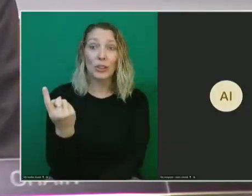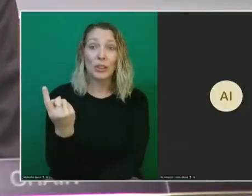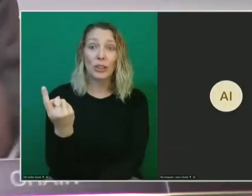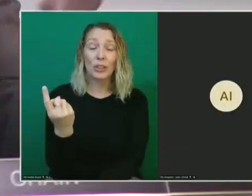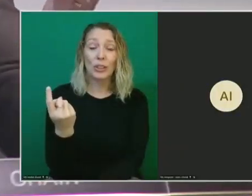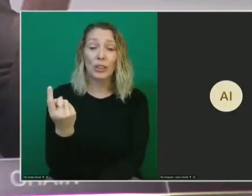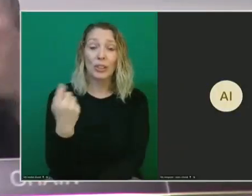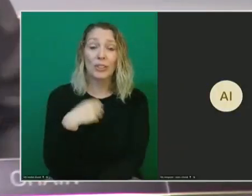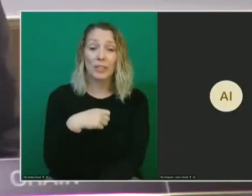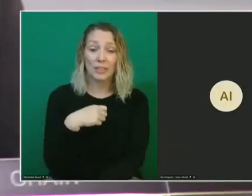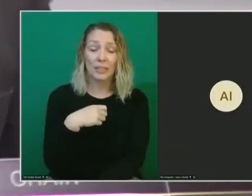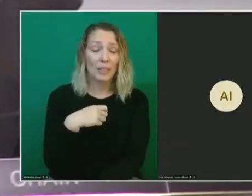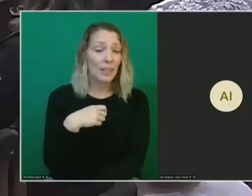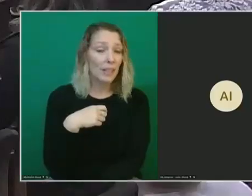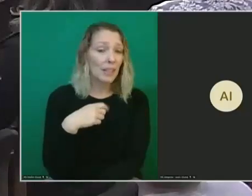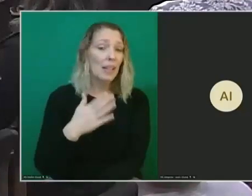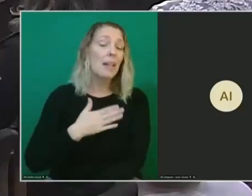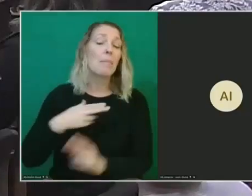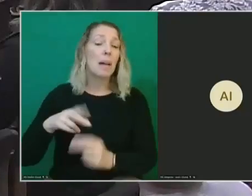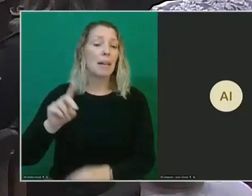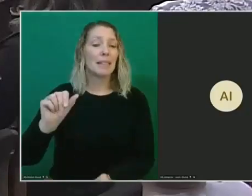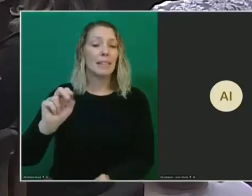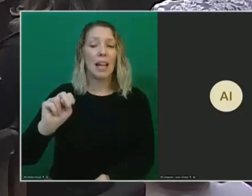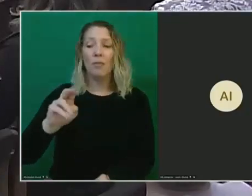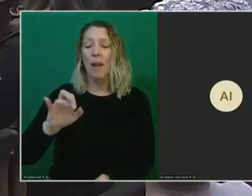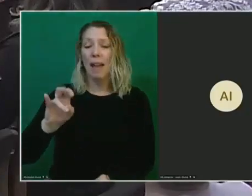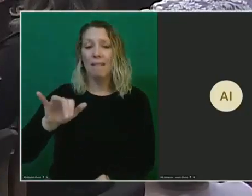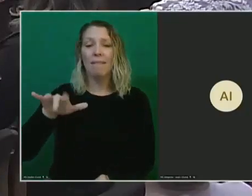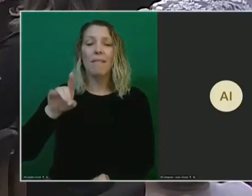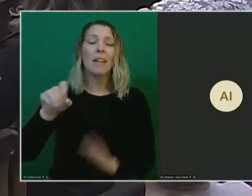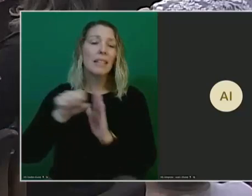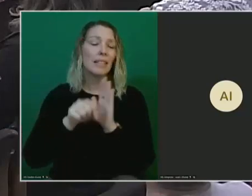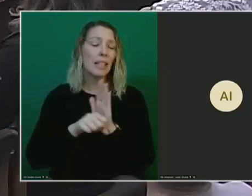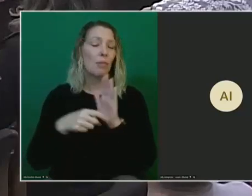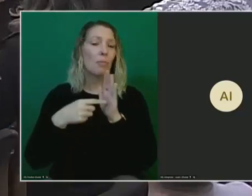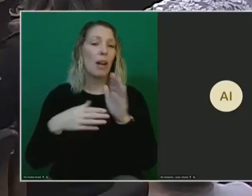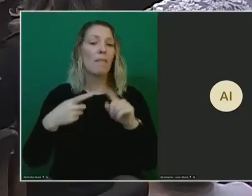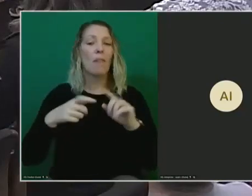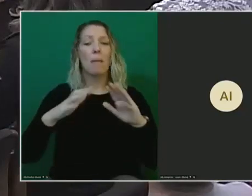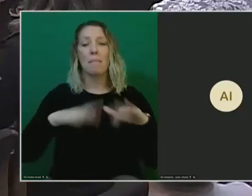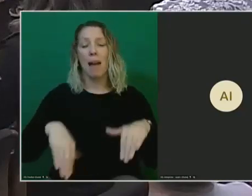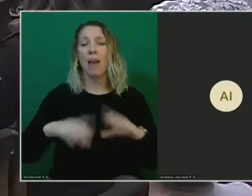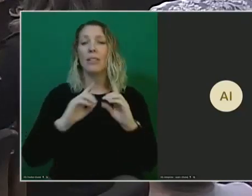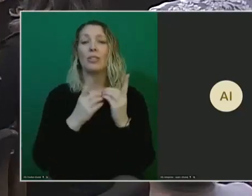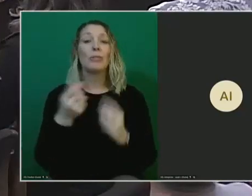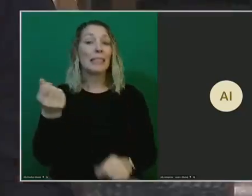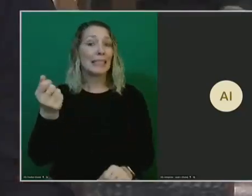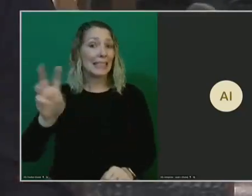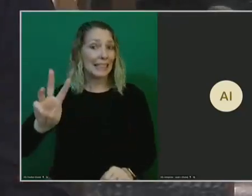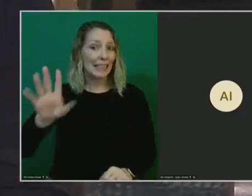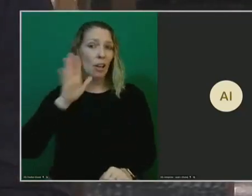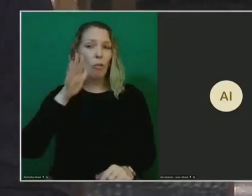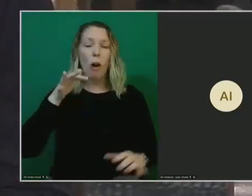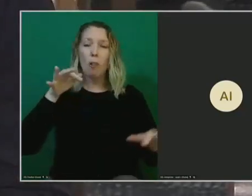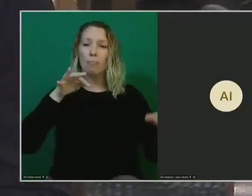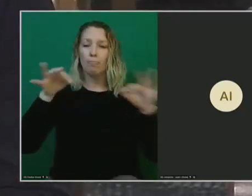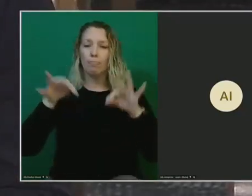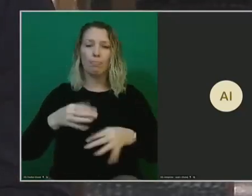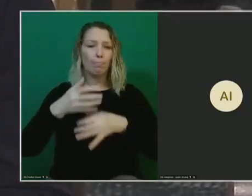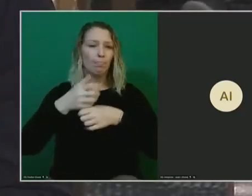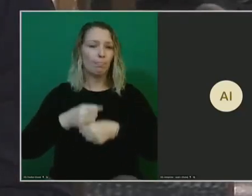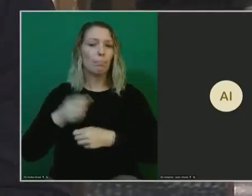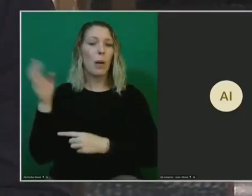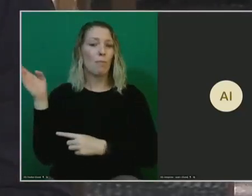Chair and House members of the committee, my name is Dan Rayfield, State Representative from House District 16. I'm going to walk through just kind of a quick presentation,